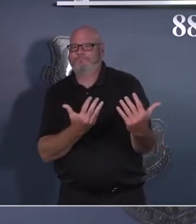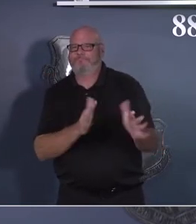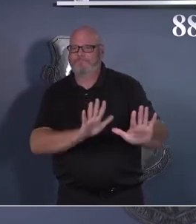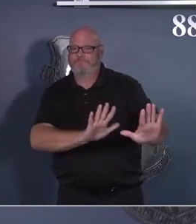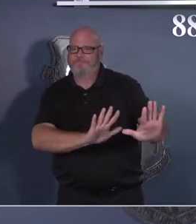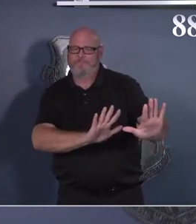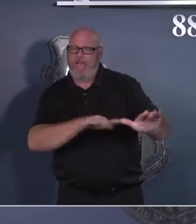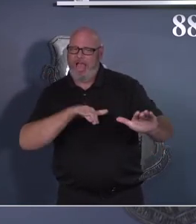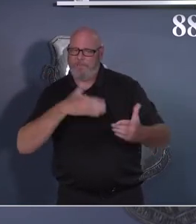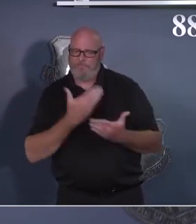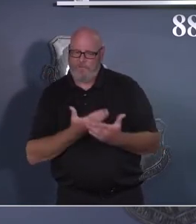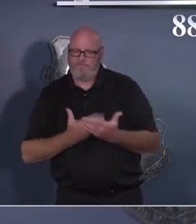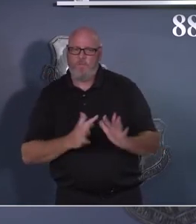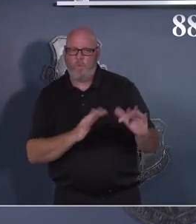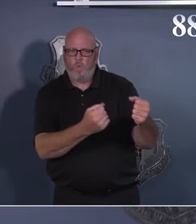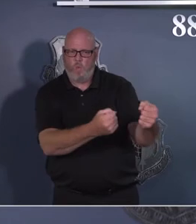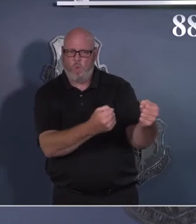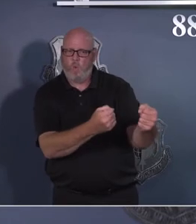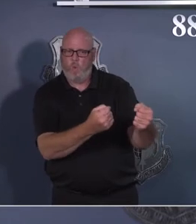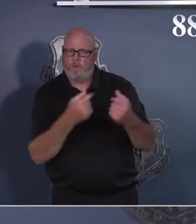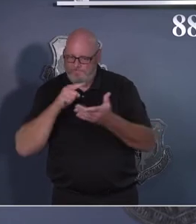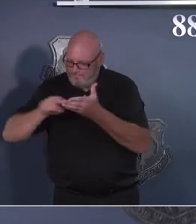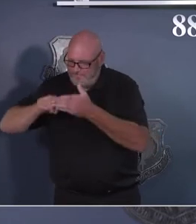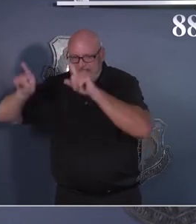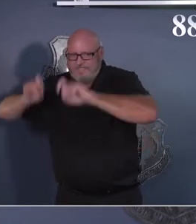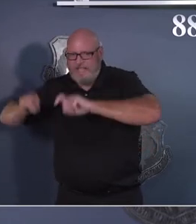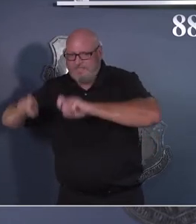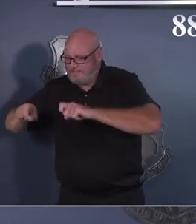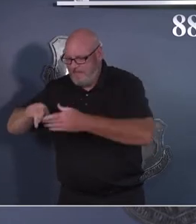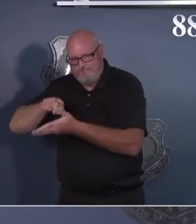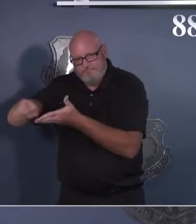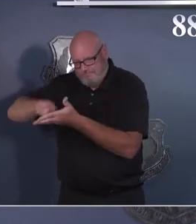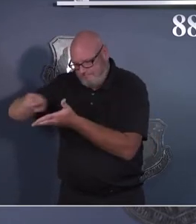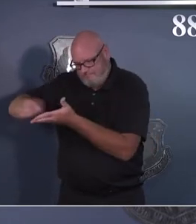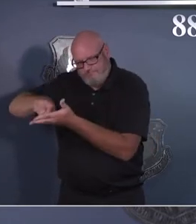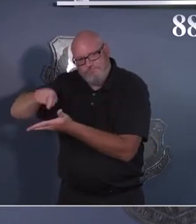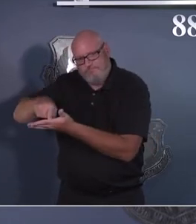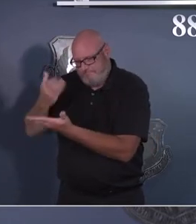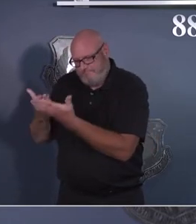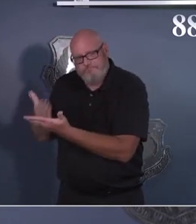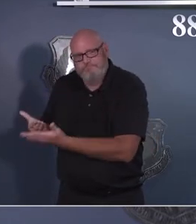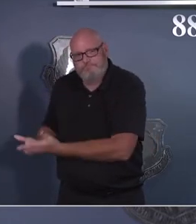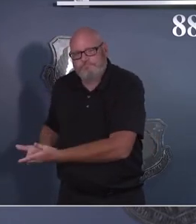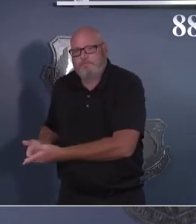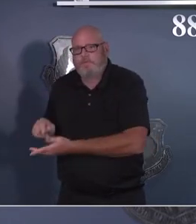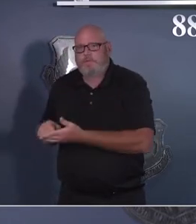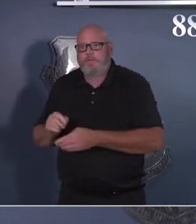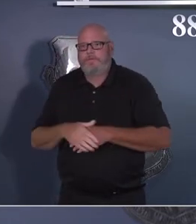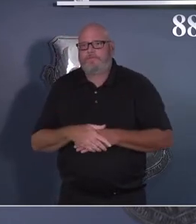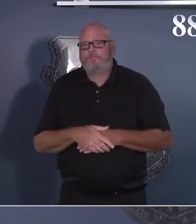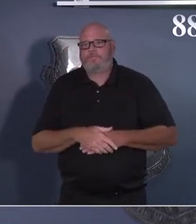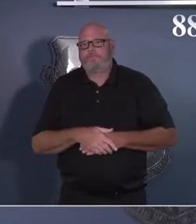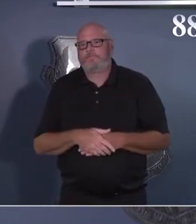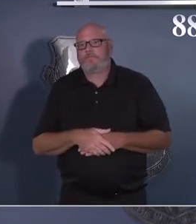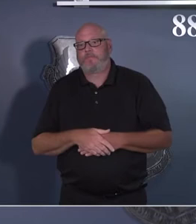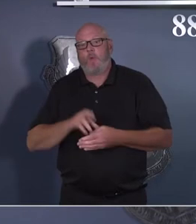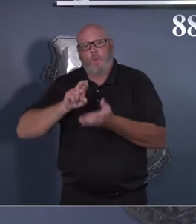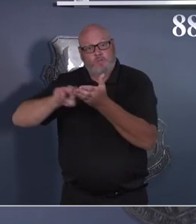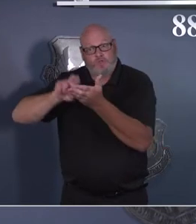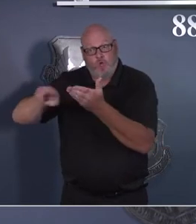that the current vaccines available offer excellent protection against COVID-19 infections and the severity of those infections.